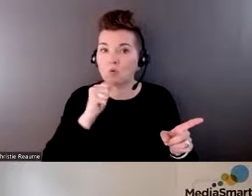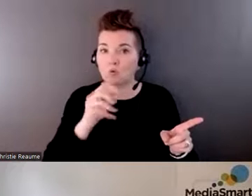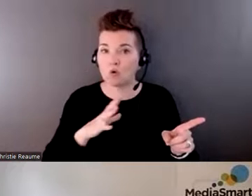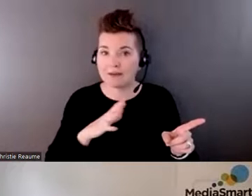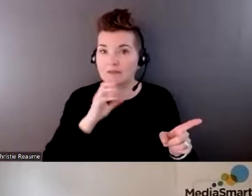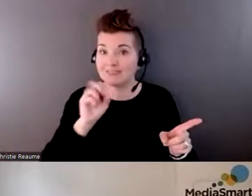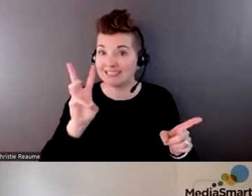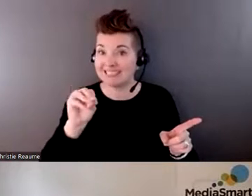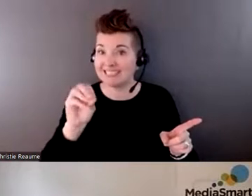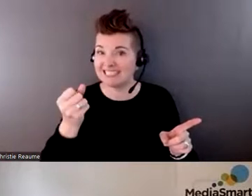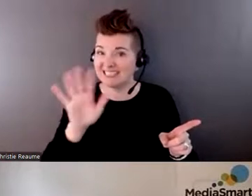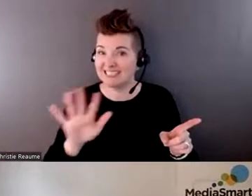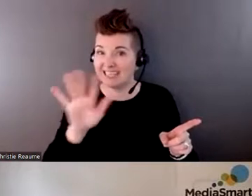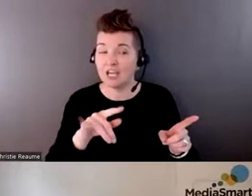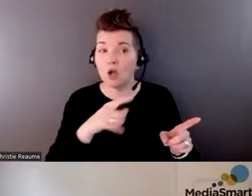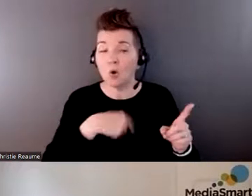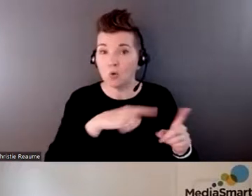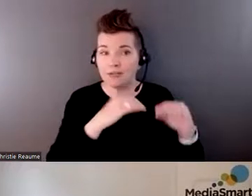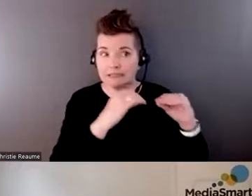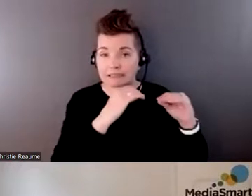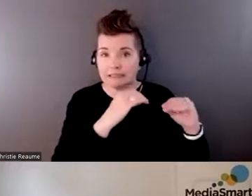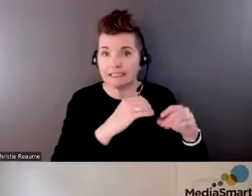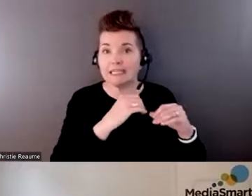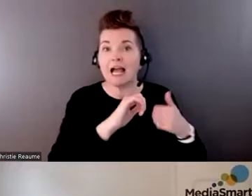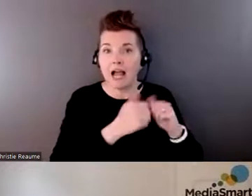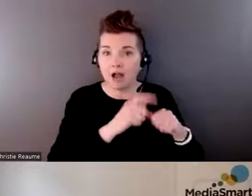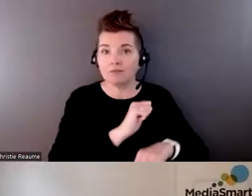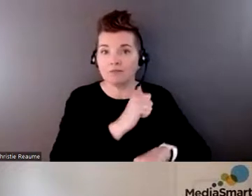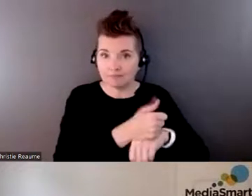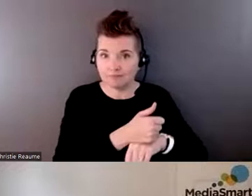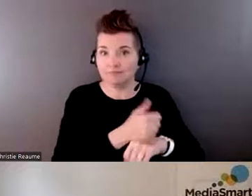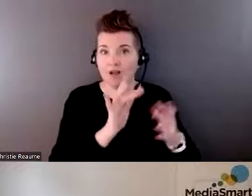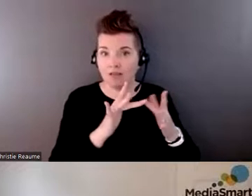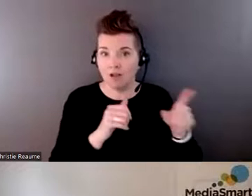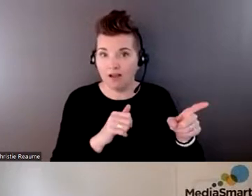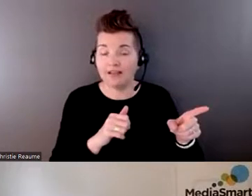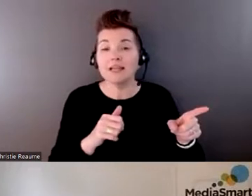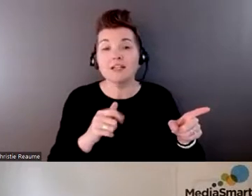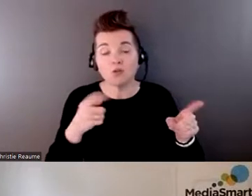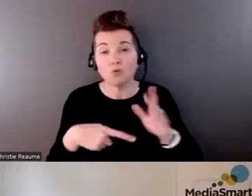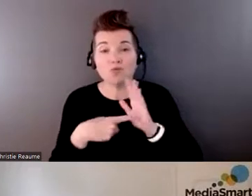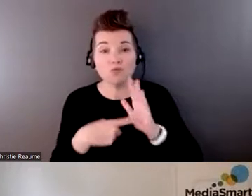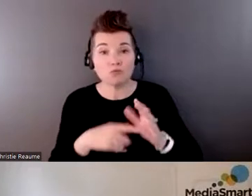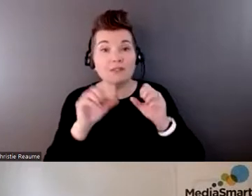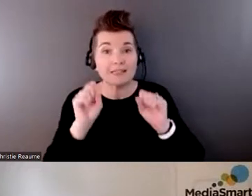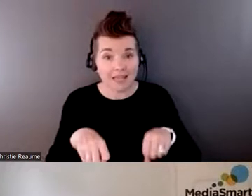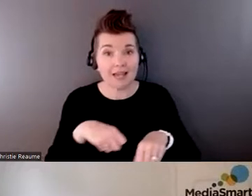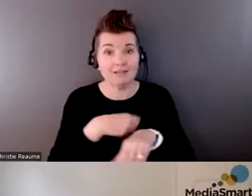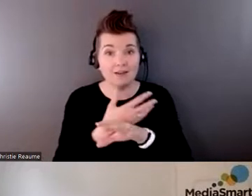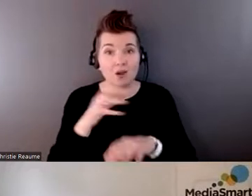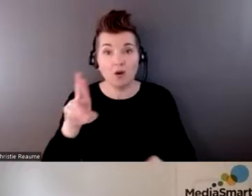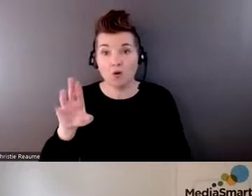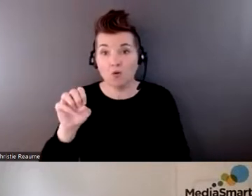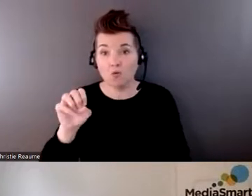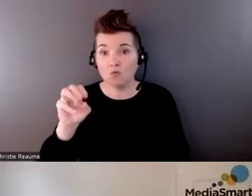and how to set all of that up. And one thing that I found really important, it can be done remotely, but a couple of things that stood out to